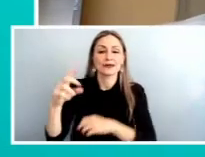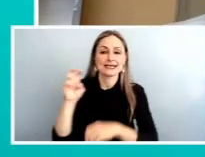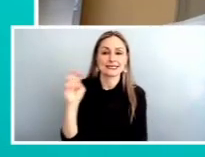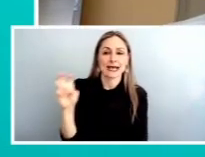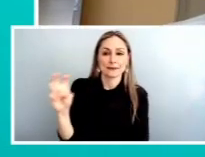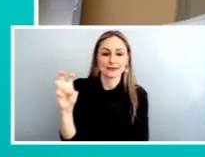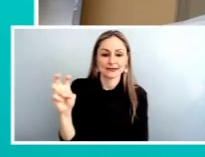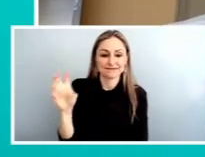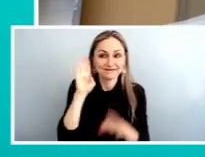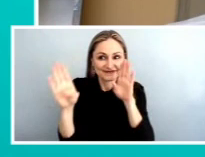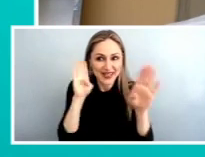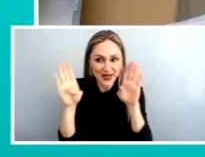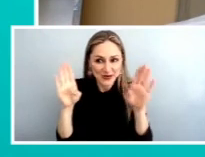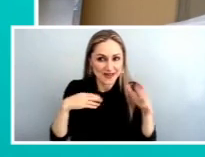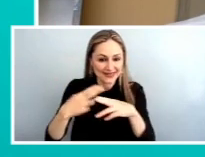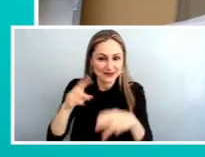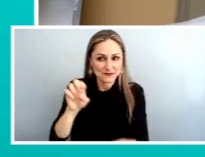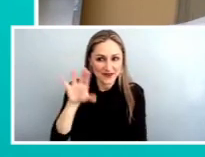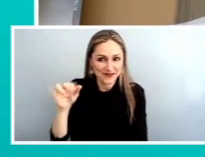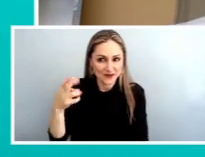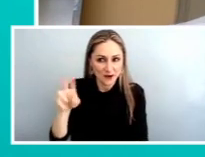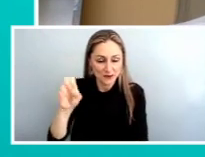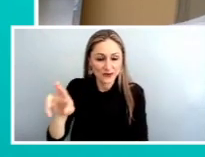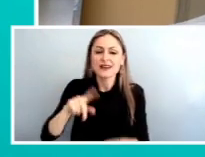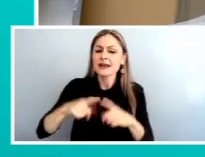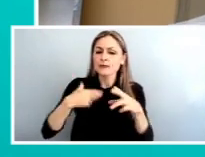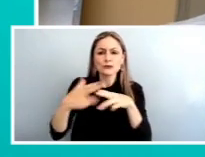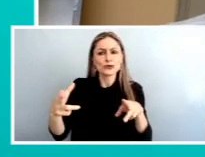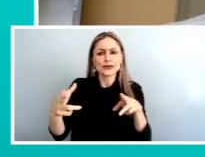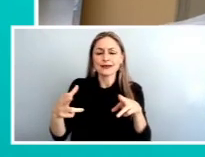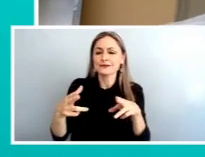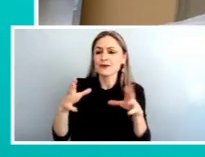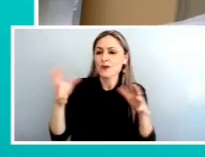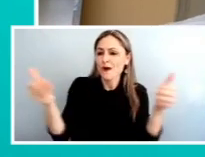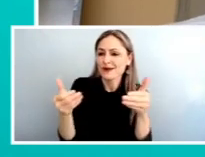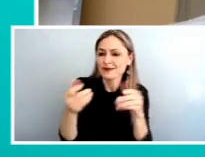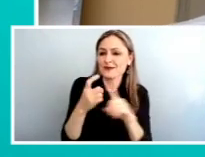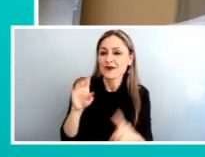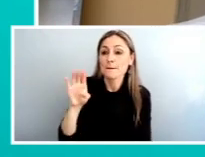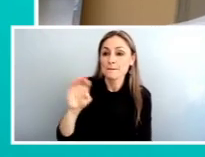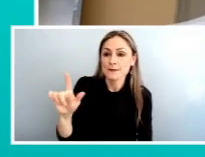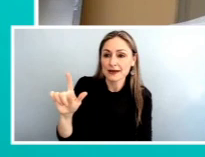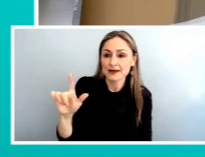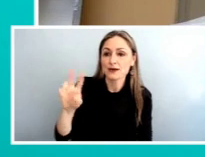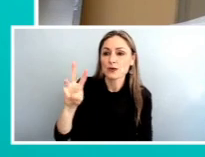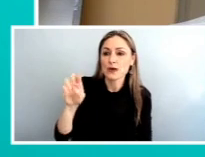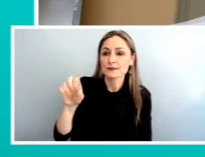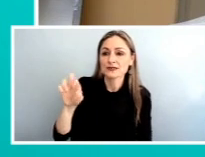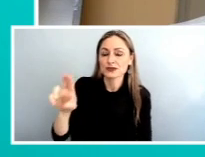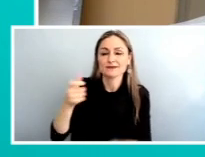After a brief welcome from Bill Webster, who's the assistant general manager